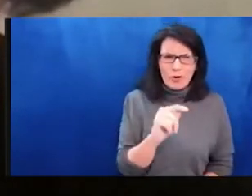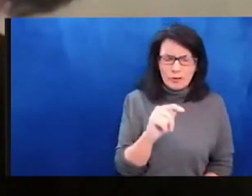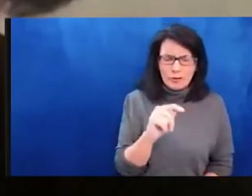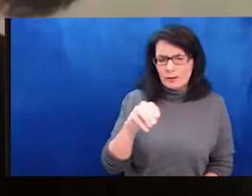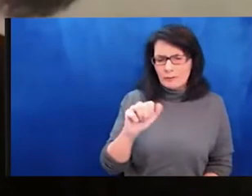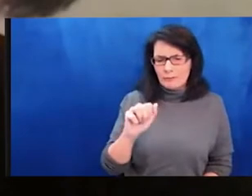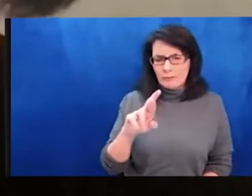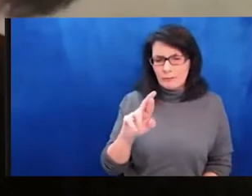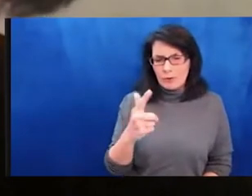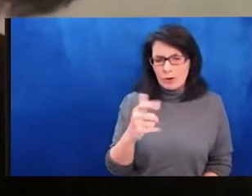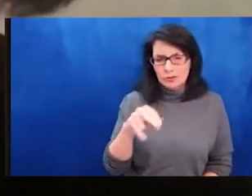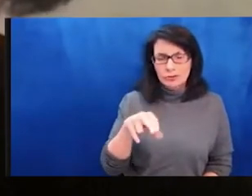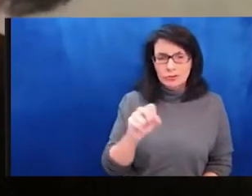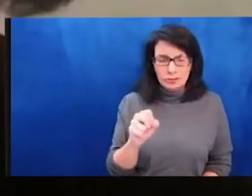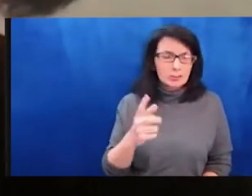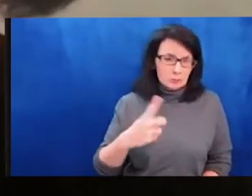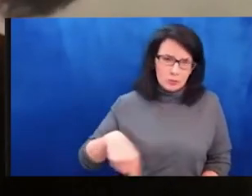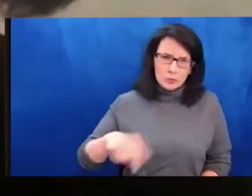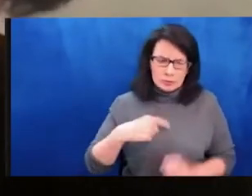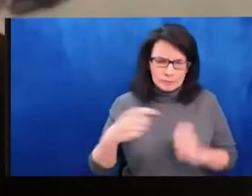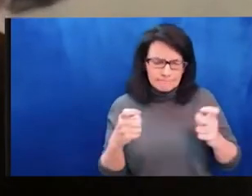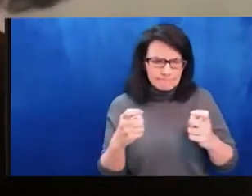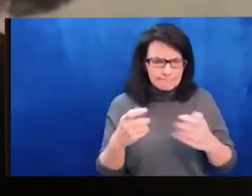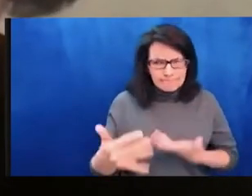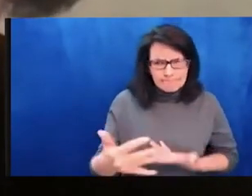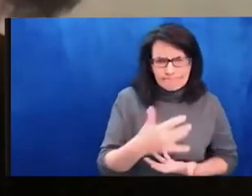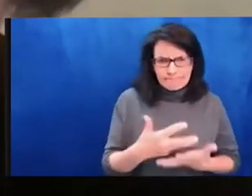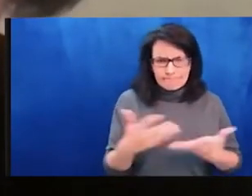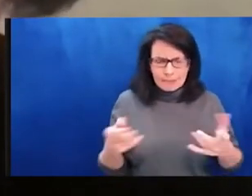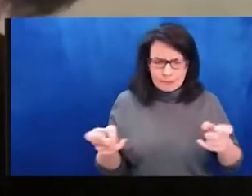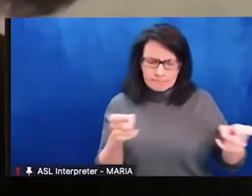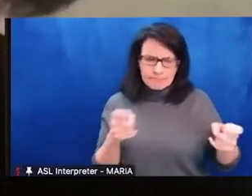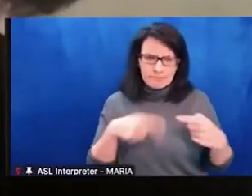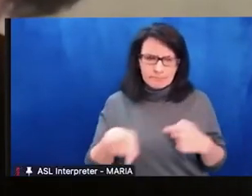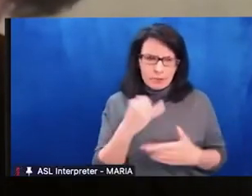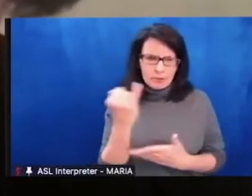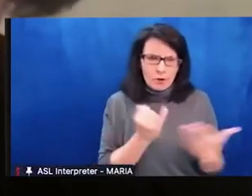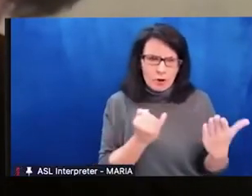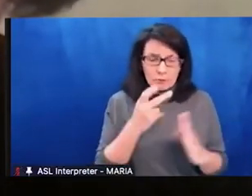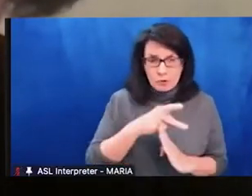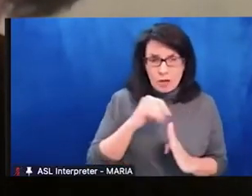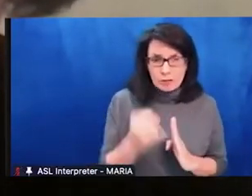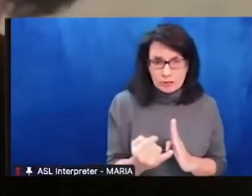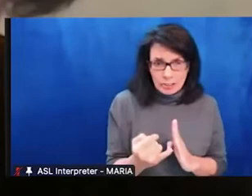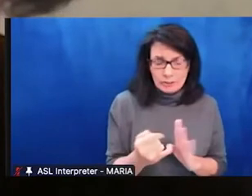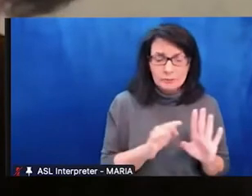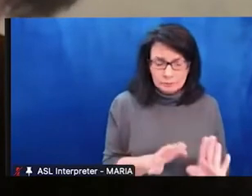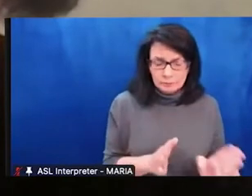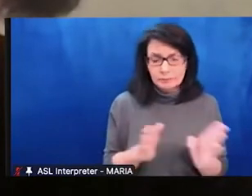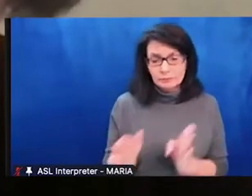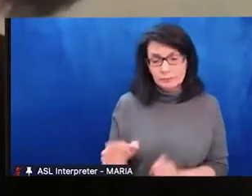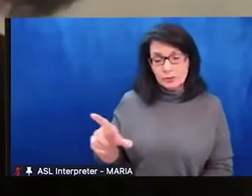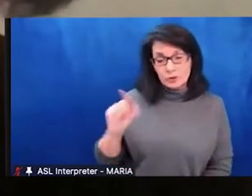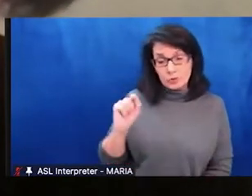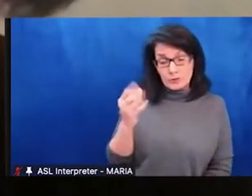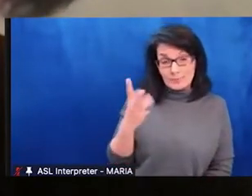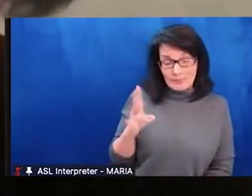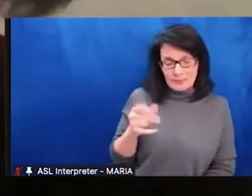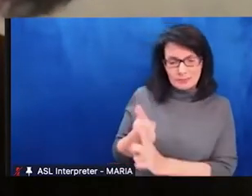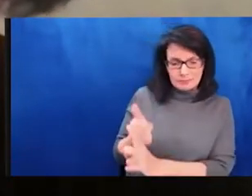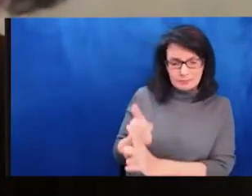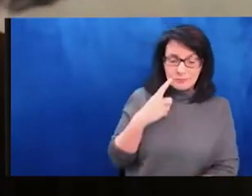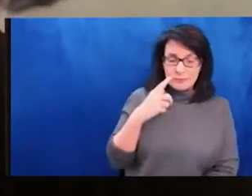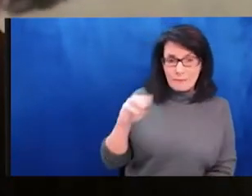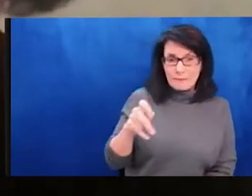been a founding member of the Soska group. I had the great pleasure of writing and interviewing him for Art Margins many